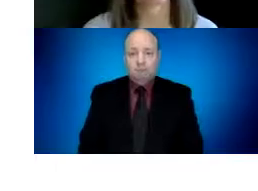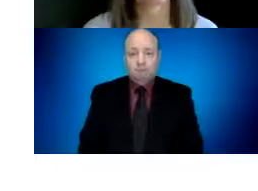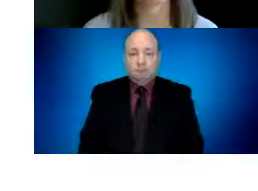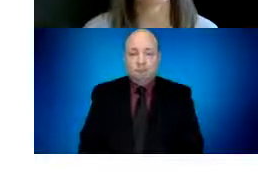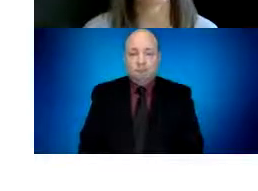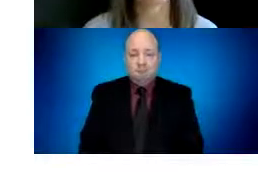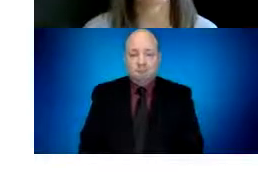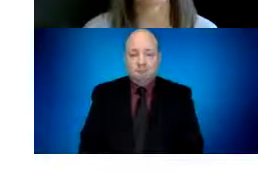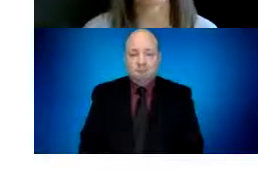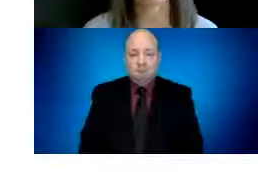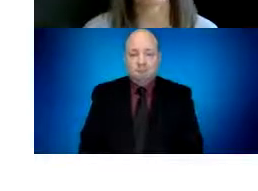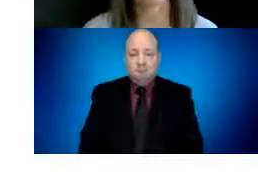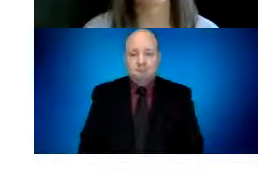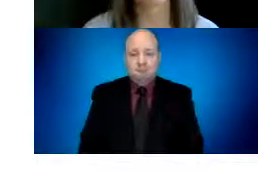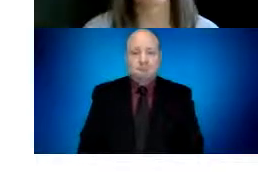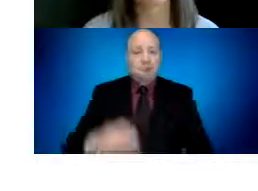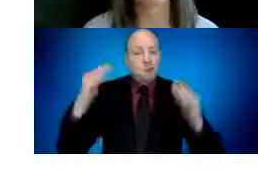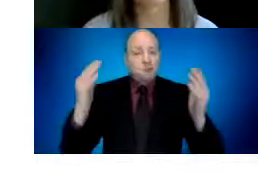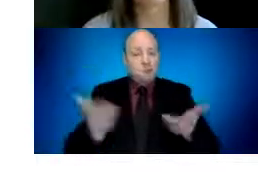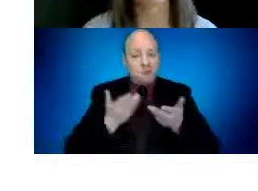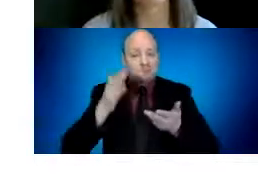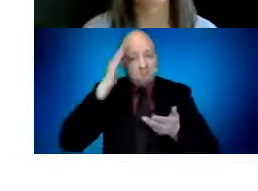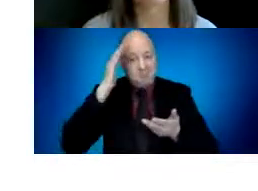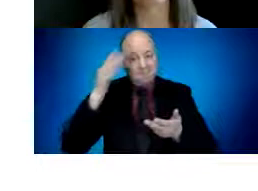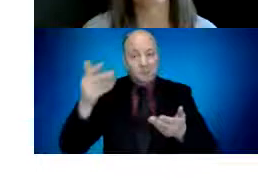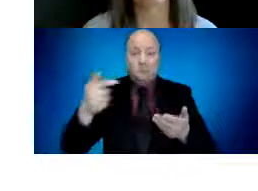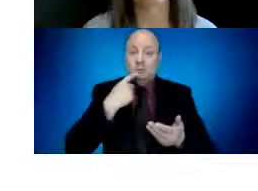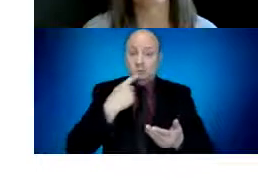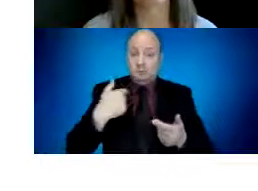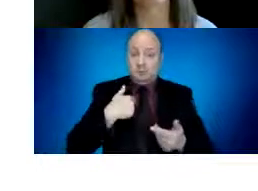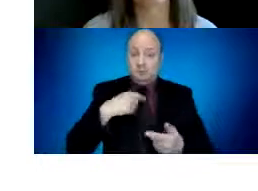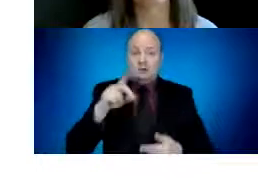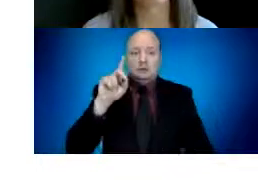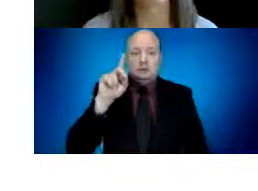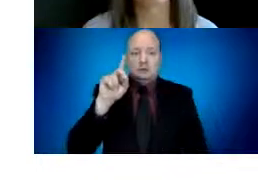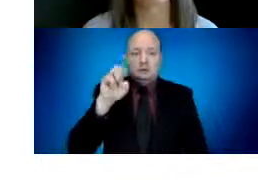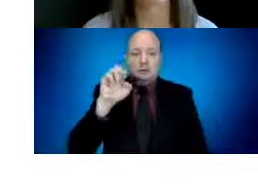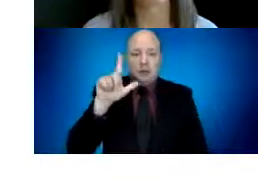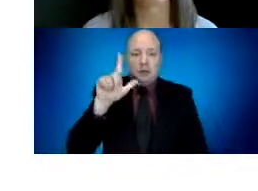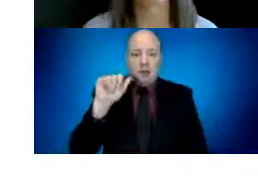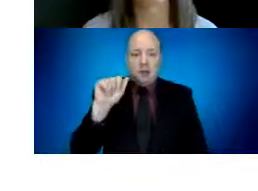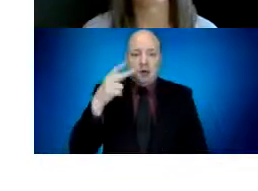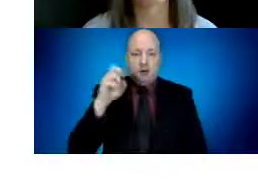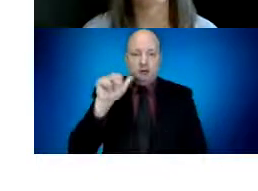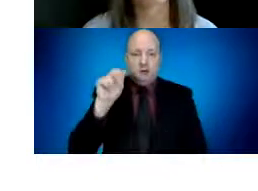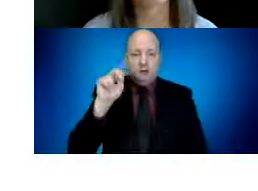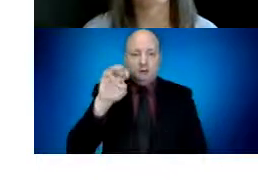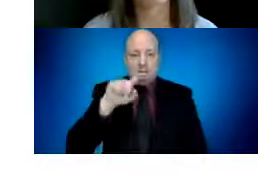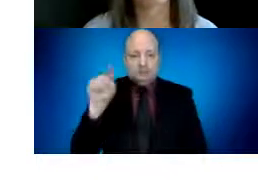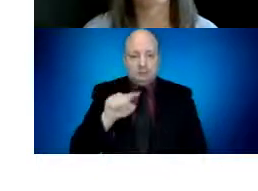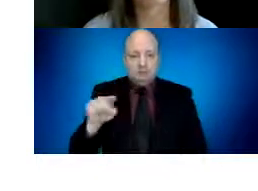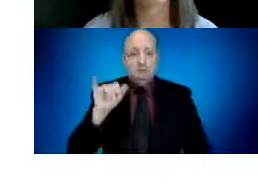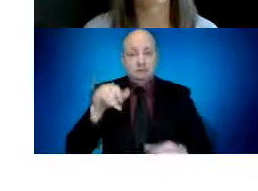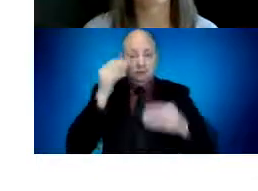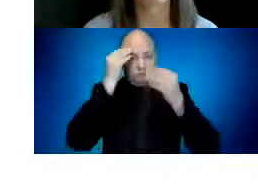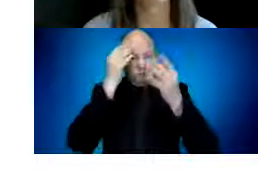Welcome. Hello. My name is Delia Hernandez and I am the Deputy Public Information Officer at the Health Information Center for the